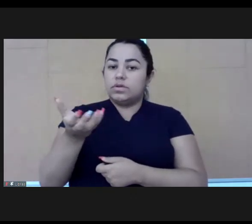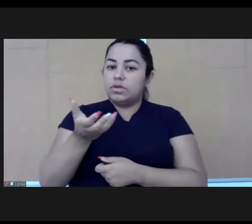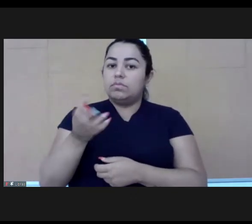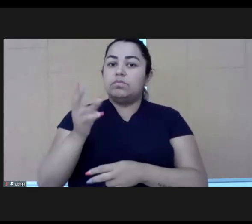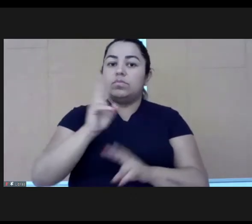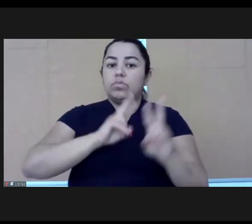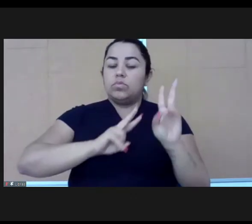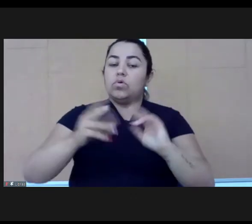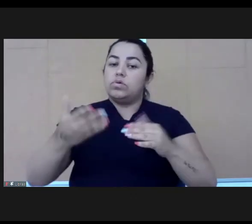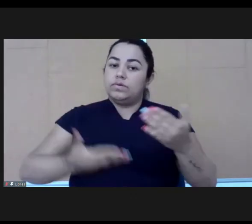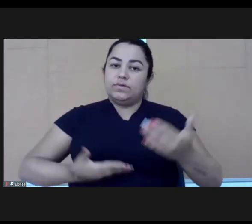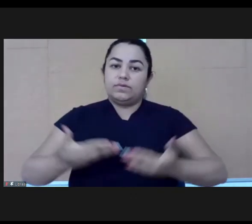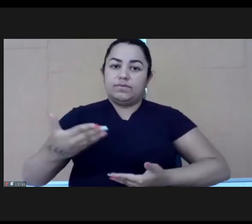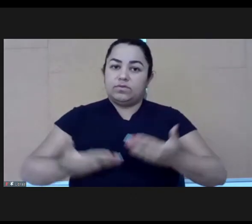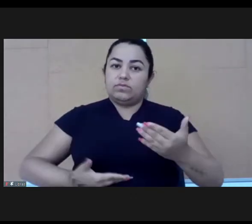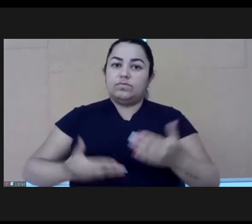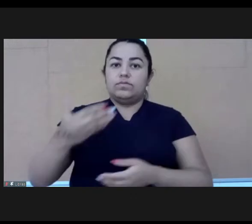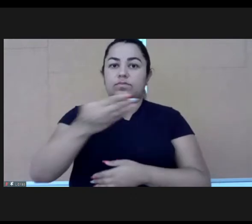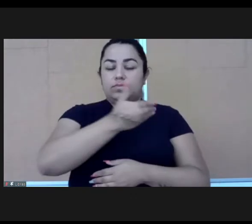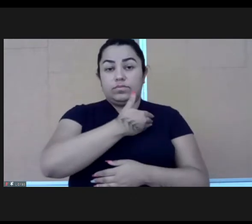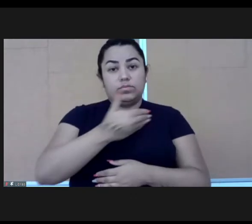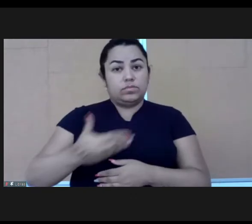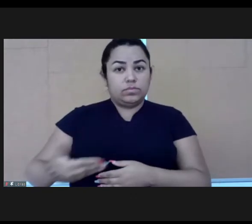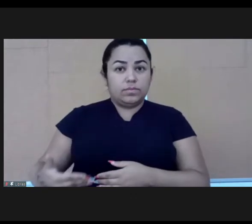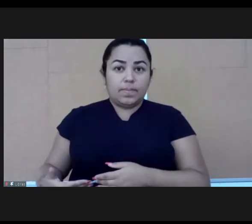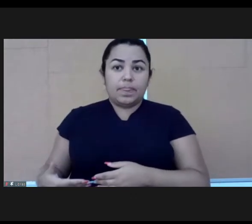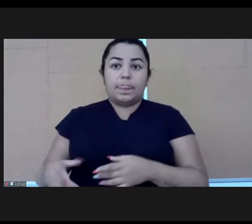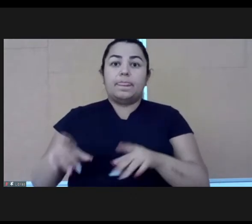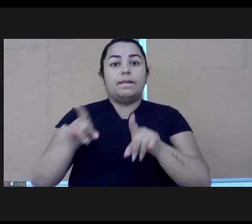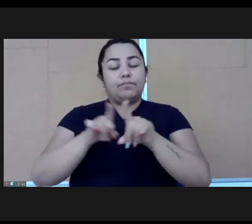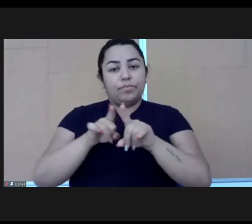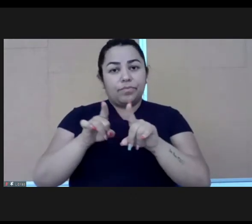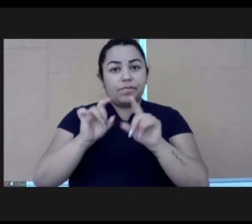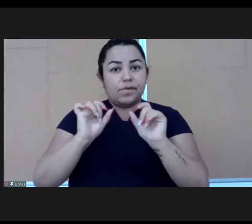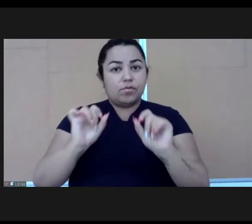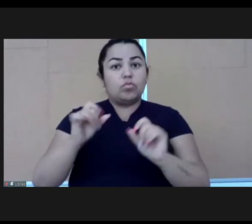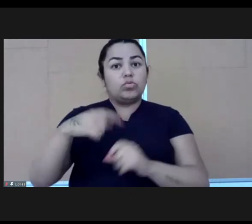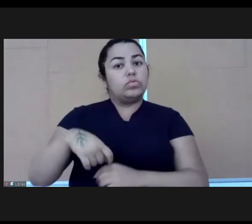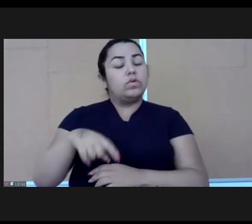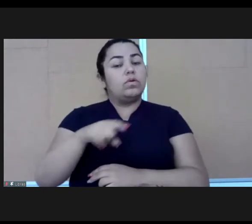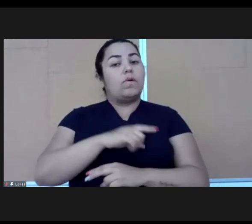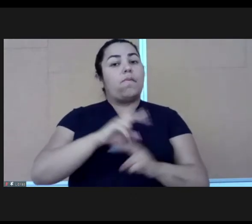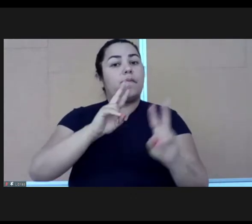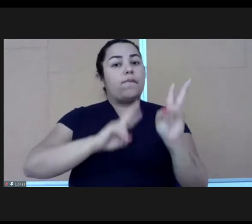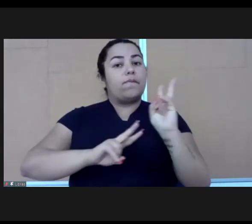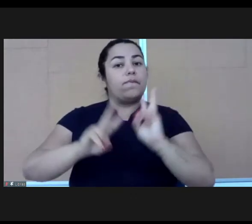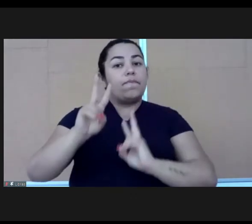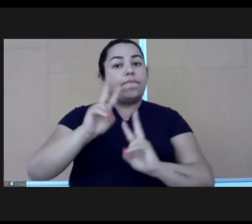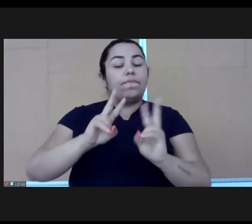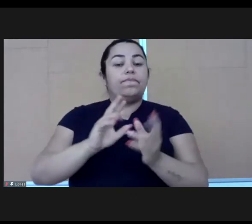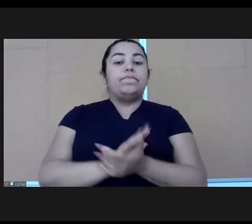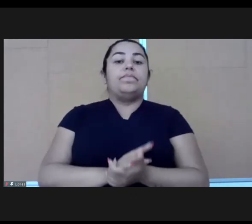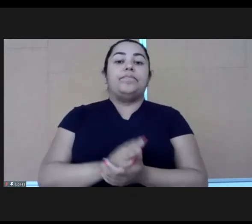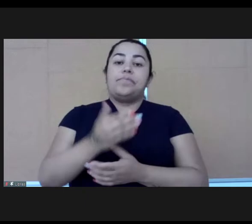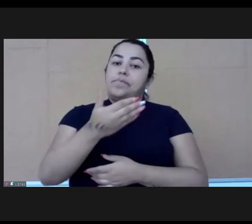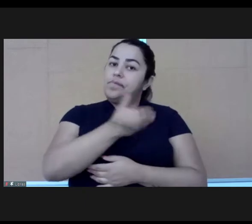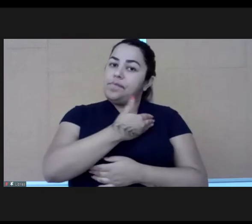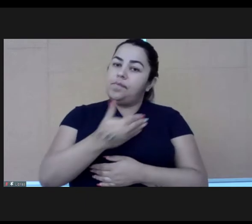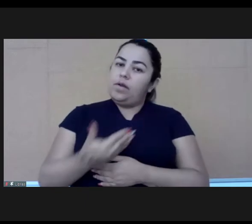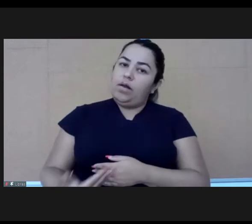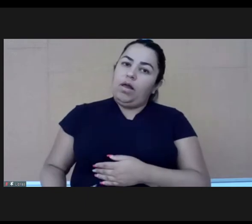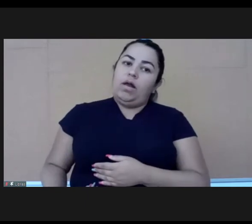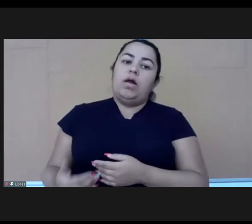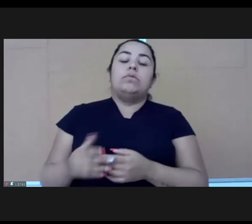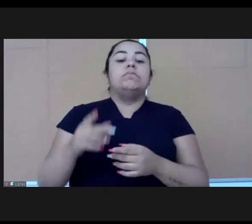with them. Gone are the days where we look at leaders who are in public as demigods, people